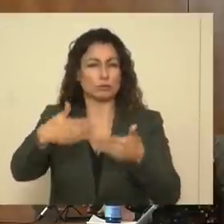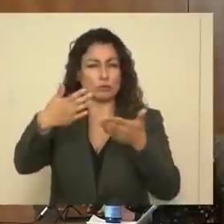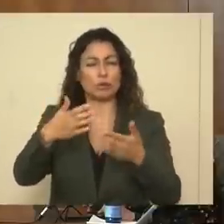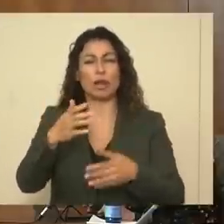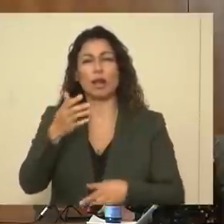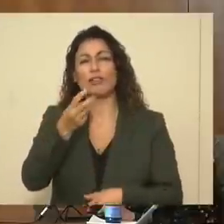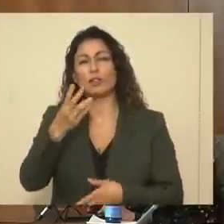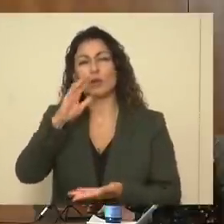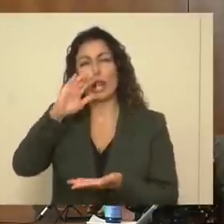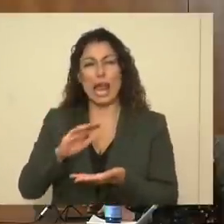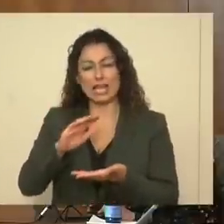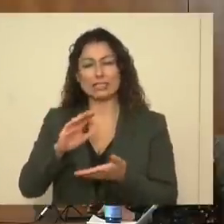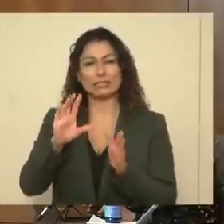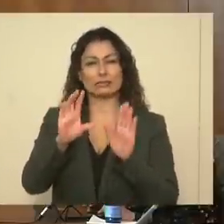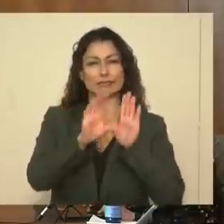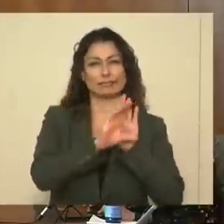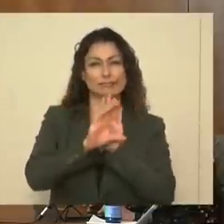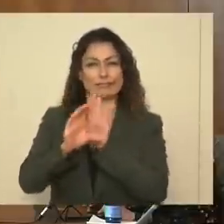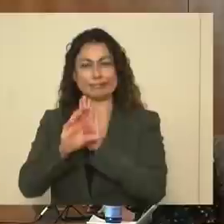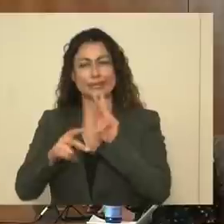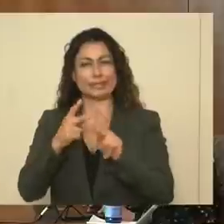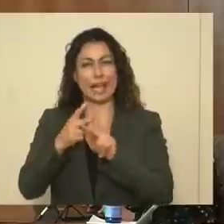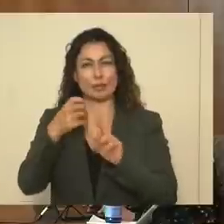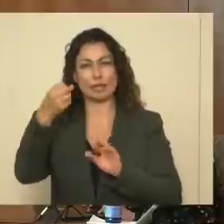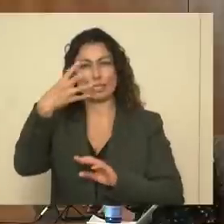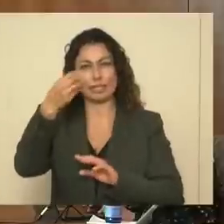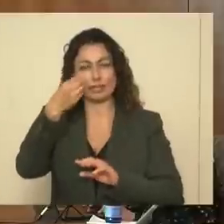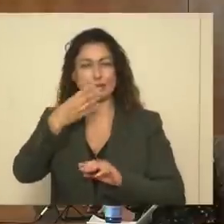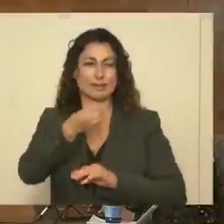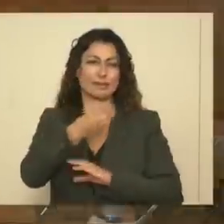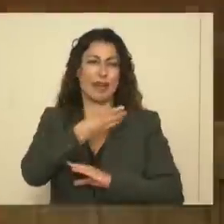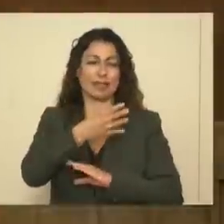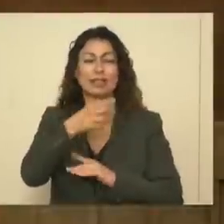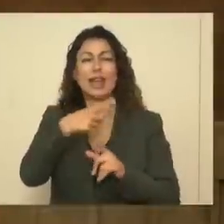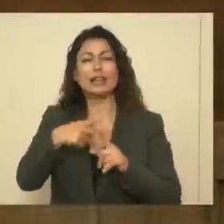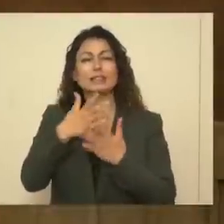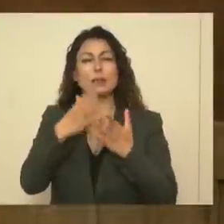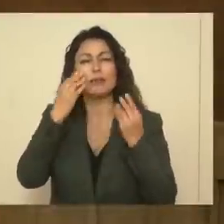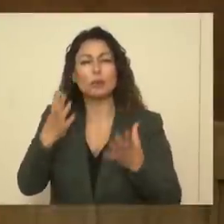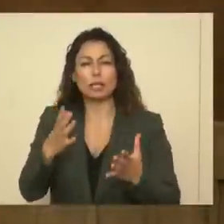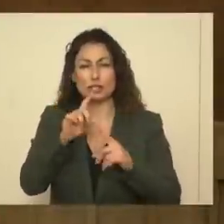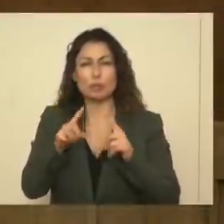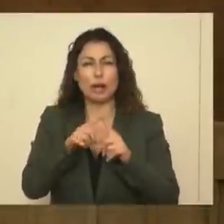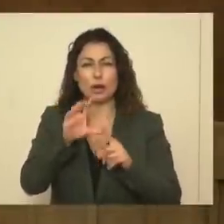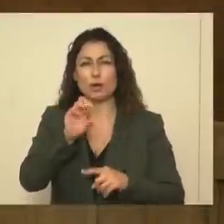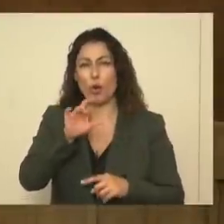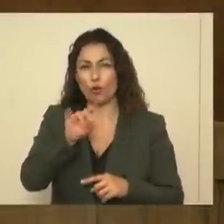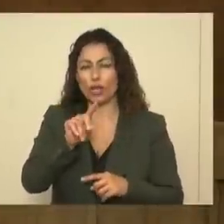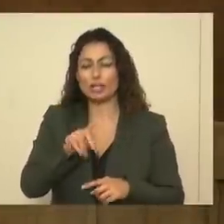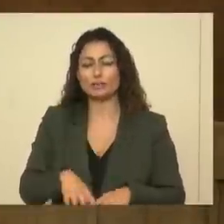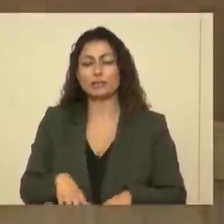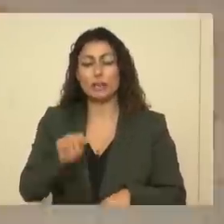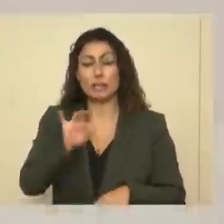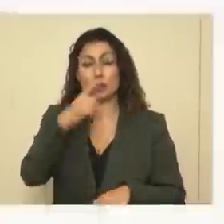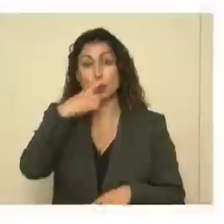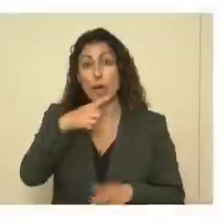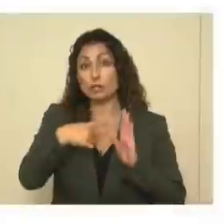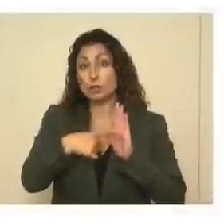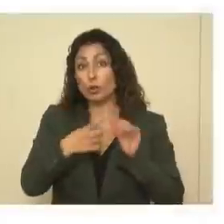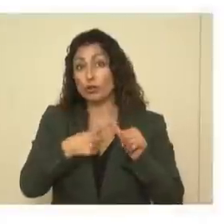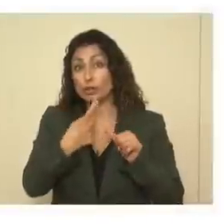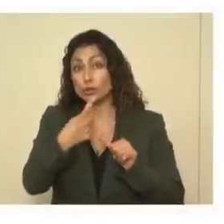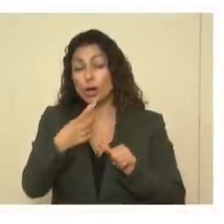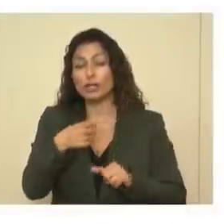less graphical slides and a little bit more information about COVID in a couple different areas. If I could have that very first slide, though.